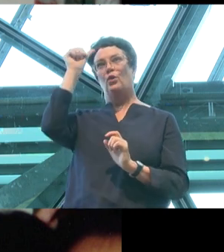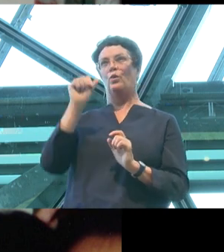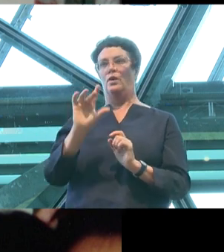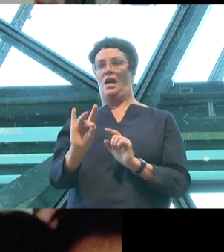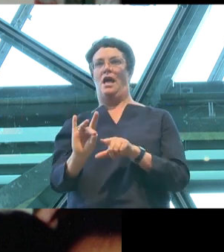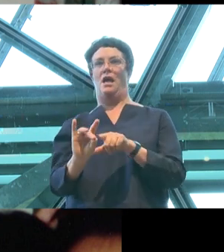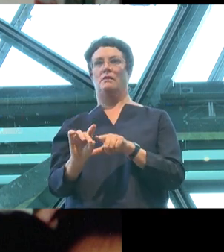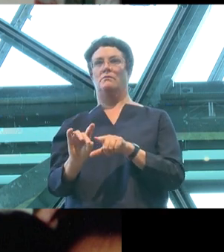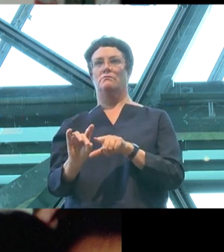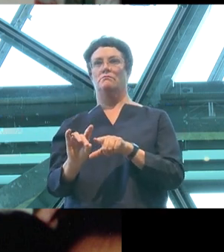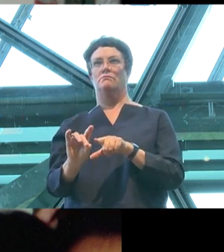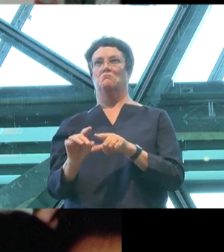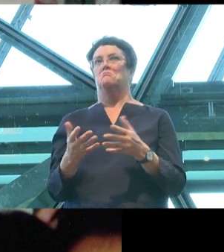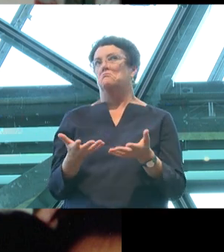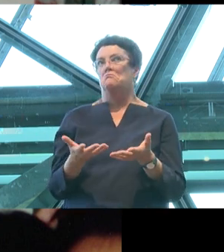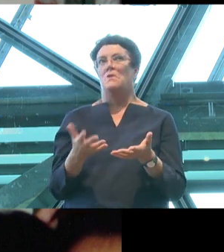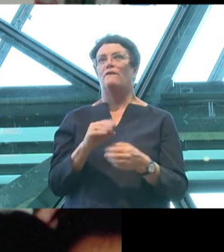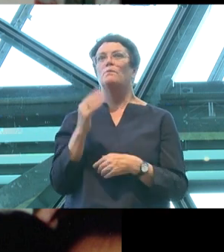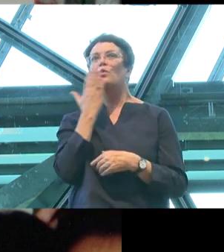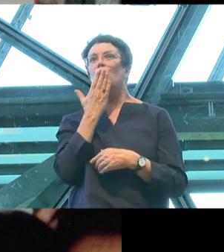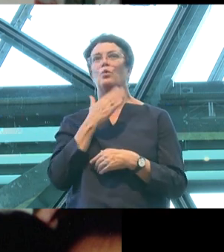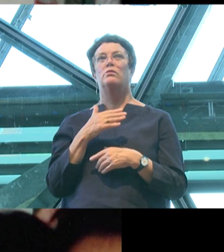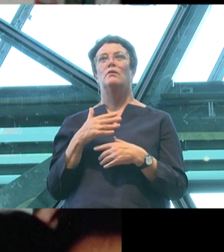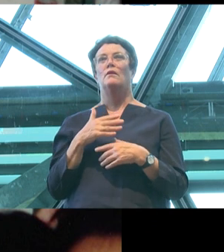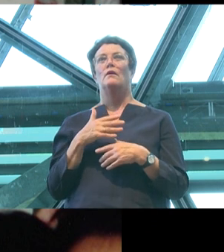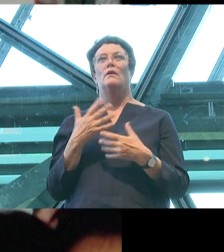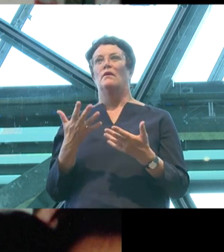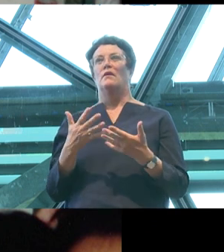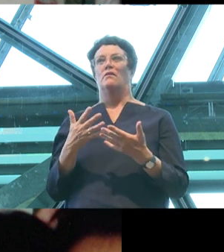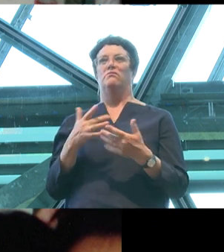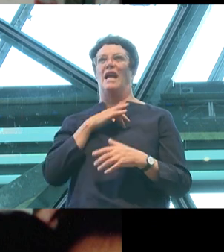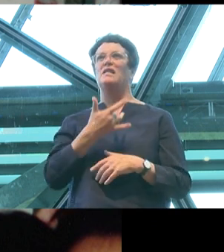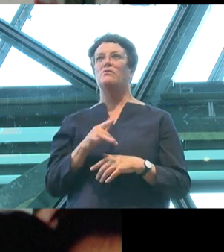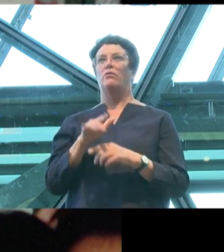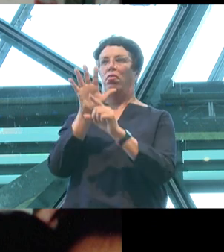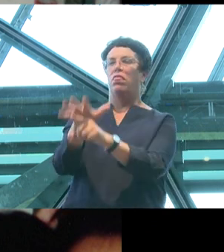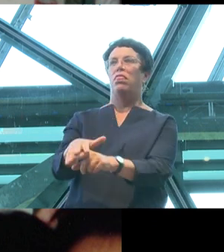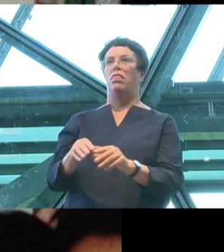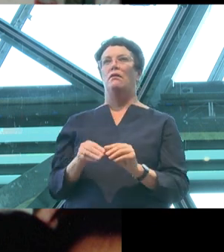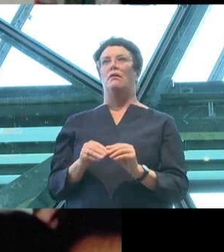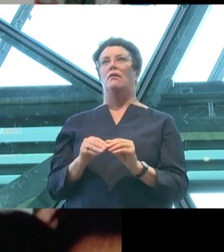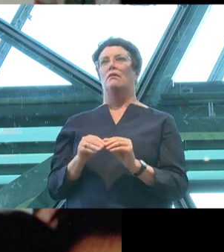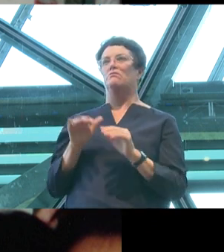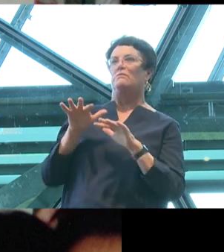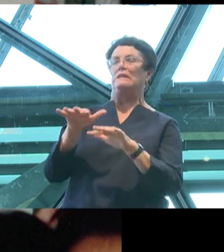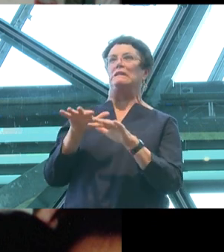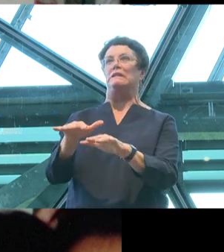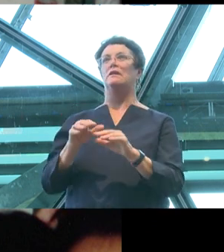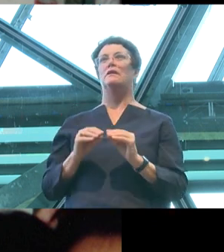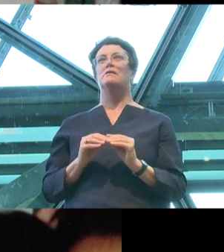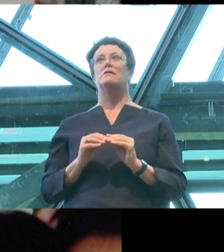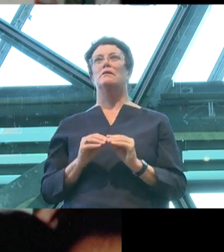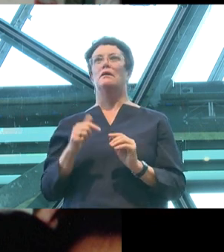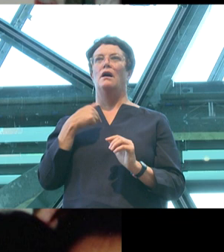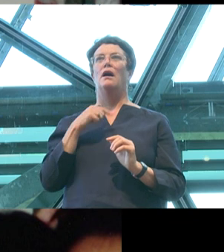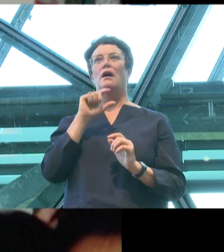it was used in the schoolyard. As a slur, as an insult, as the punchline to a really bad joke that I would